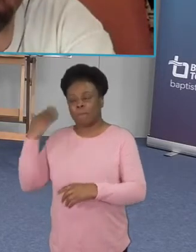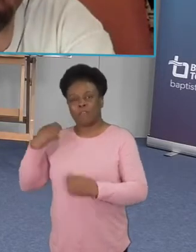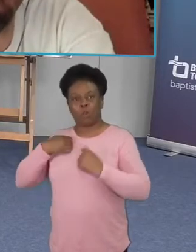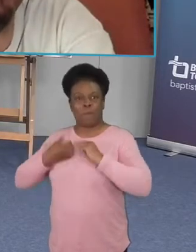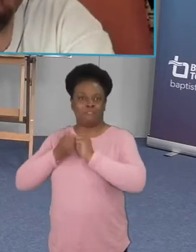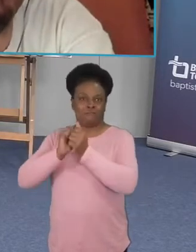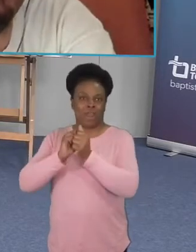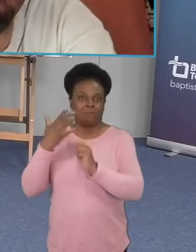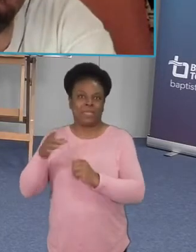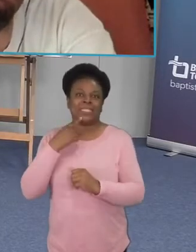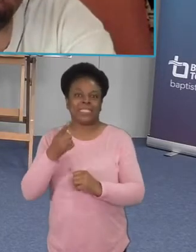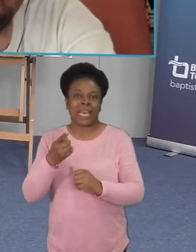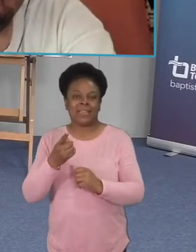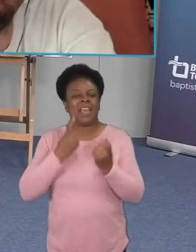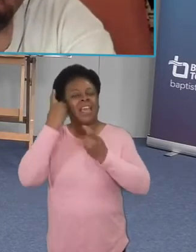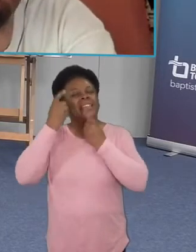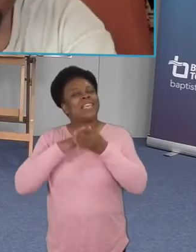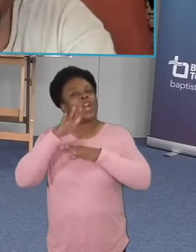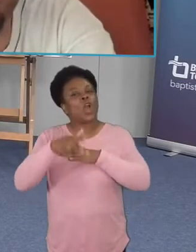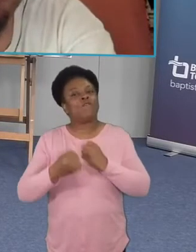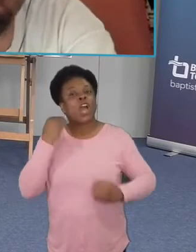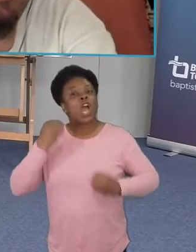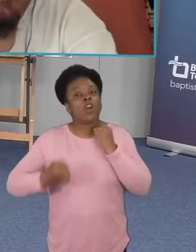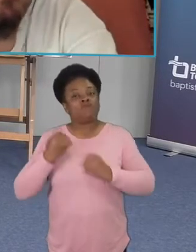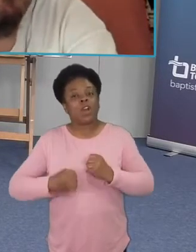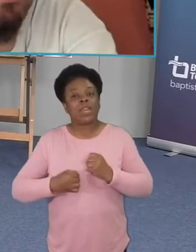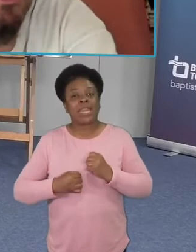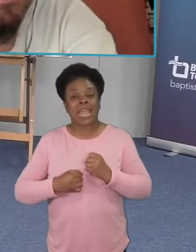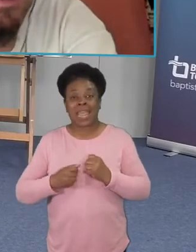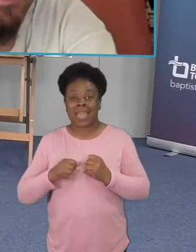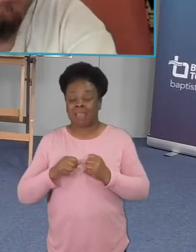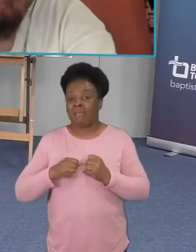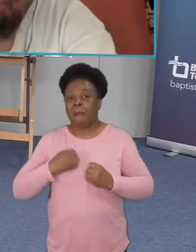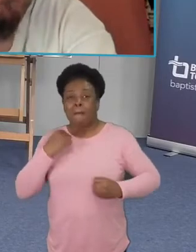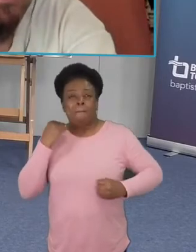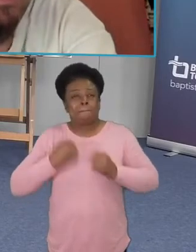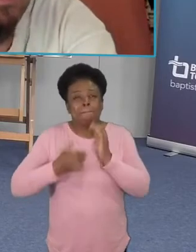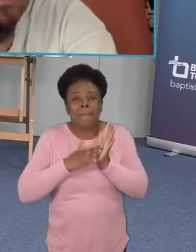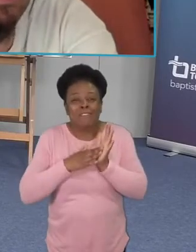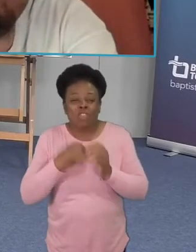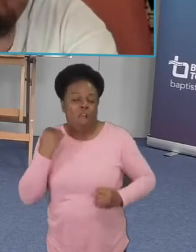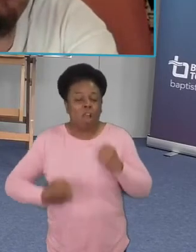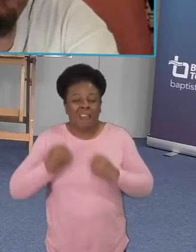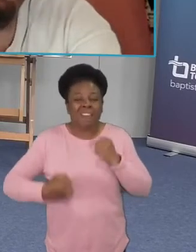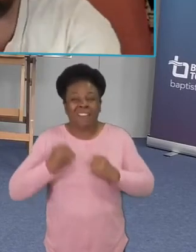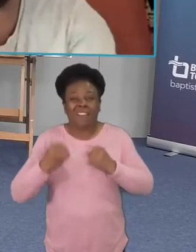running a marathon isn't getting to the finish line it's getting to the starting line um so really